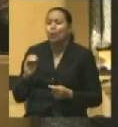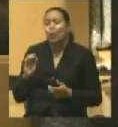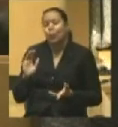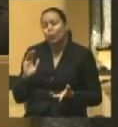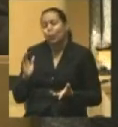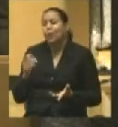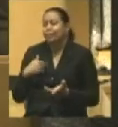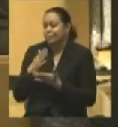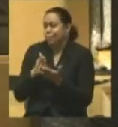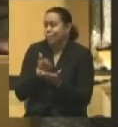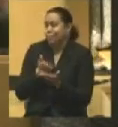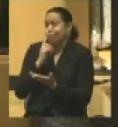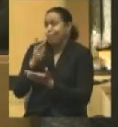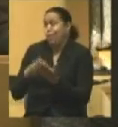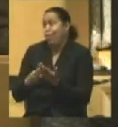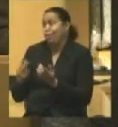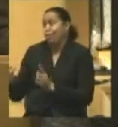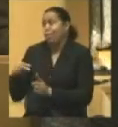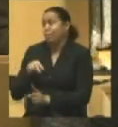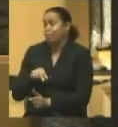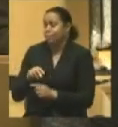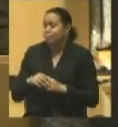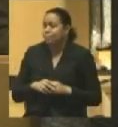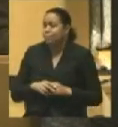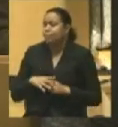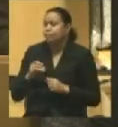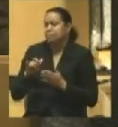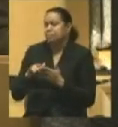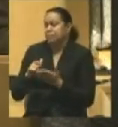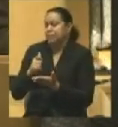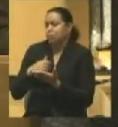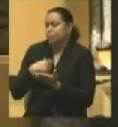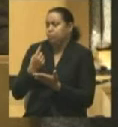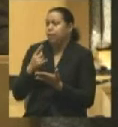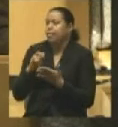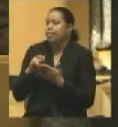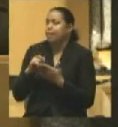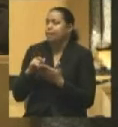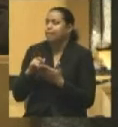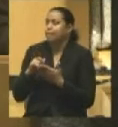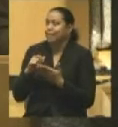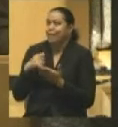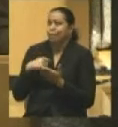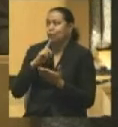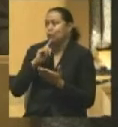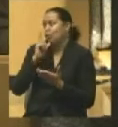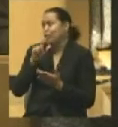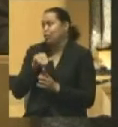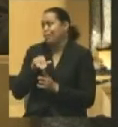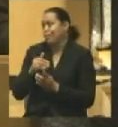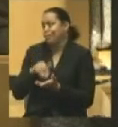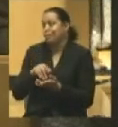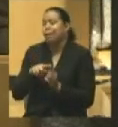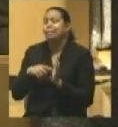there is, there's evidence both ways. And what that, um, illustrates for me, uh, is something I've just, I'm sure you don't need a reminder of this,